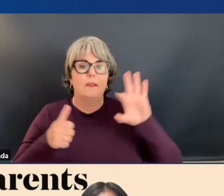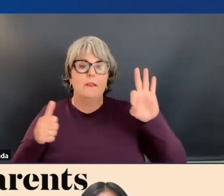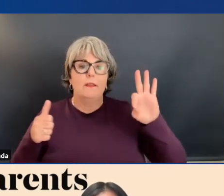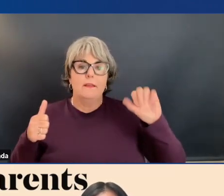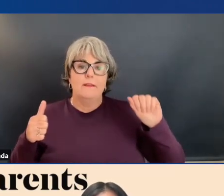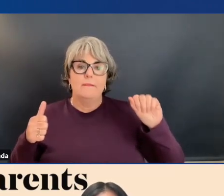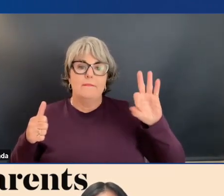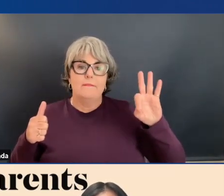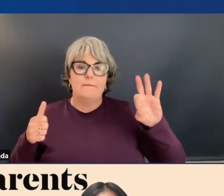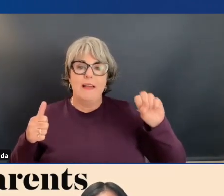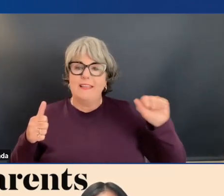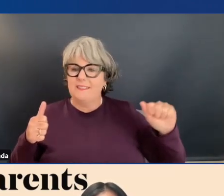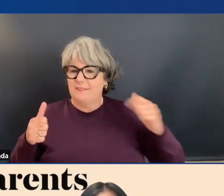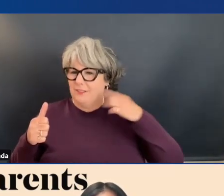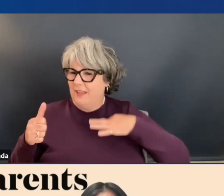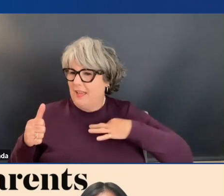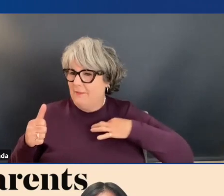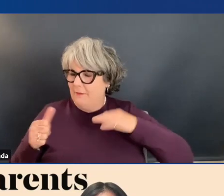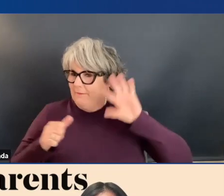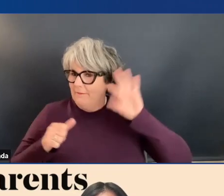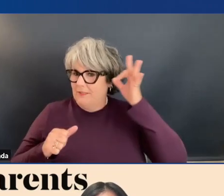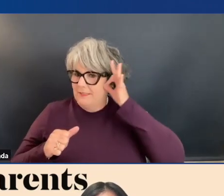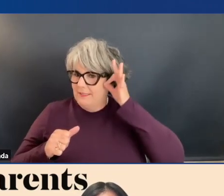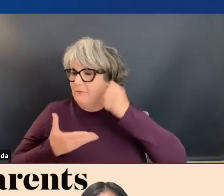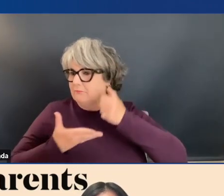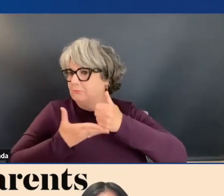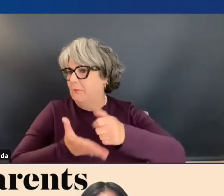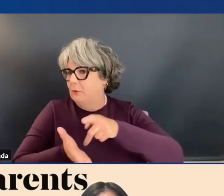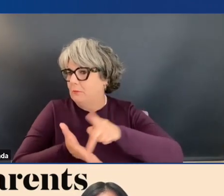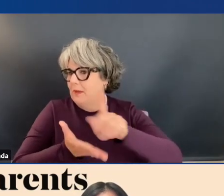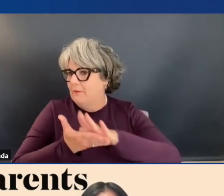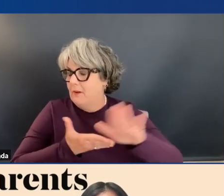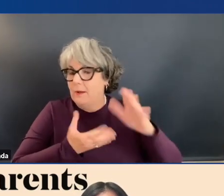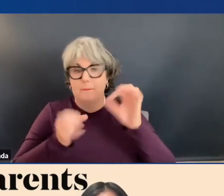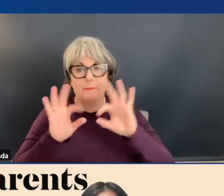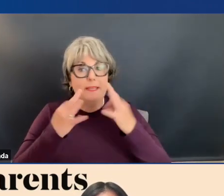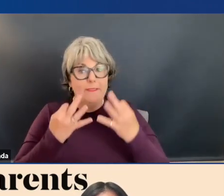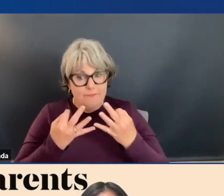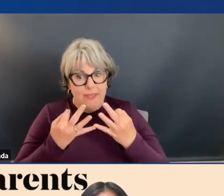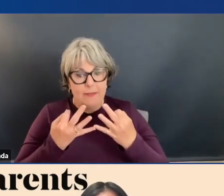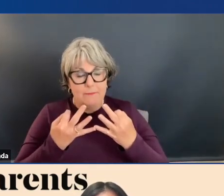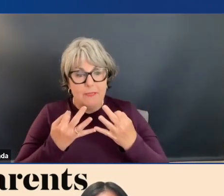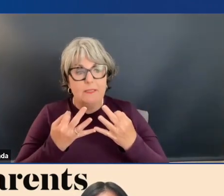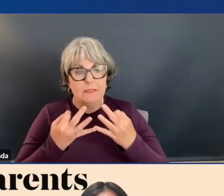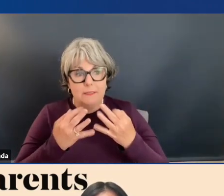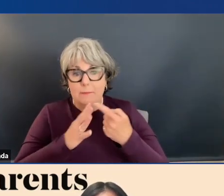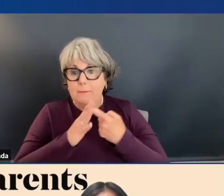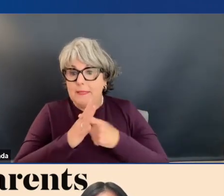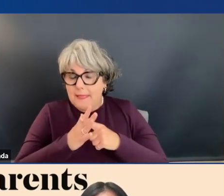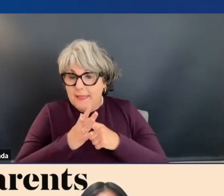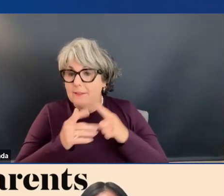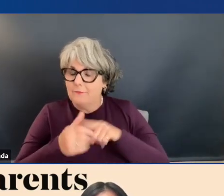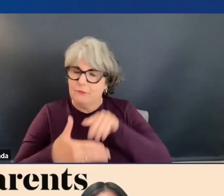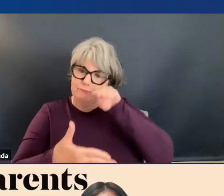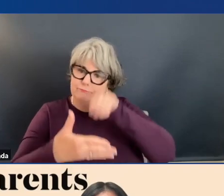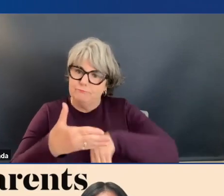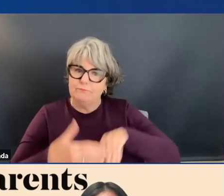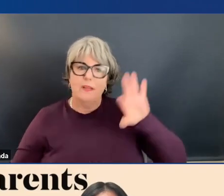which is the application for federal student aid. And many families' college journey begins with the FAFSA.